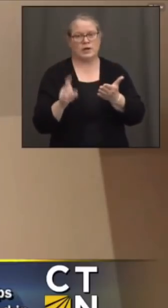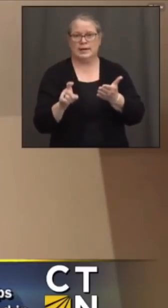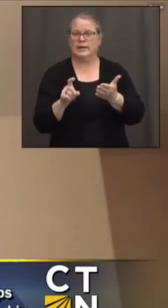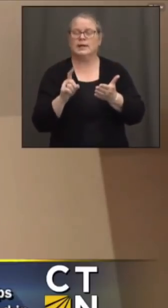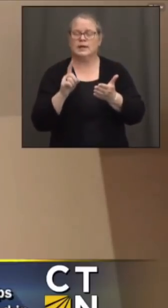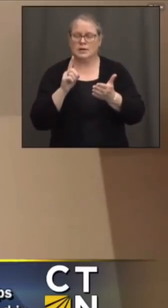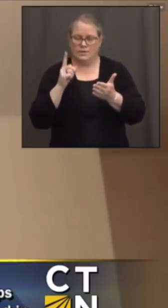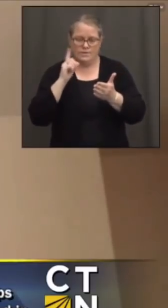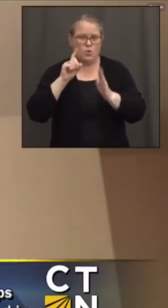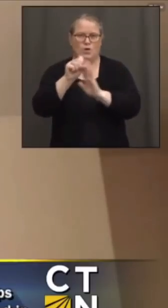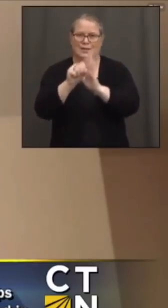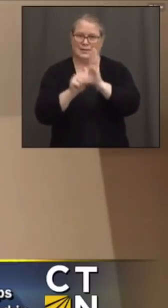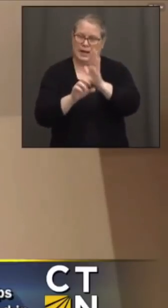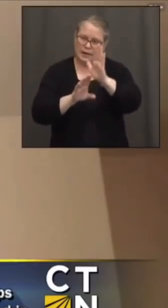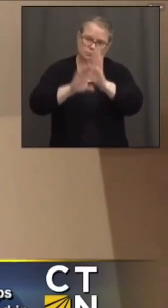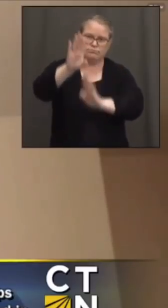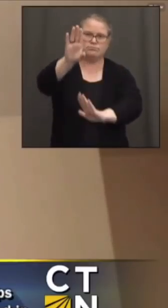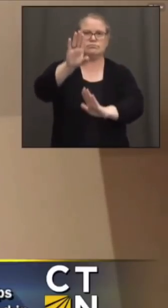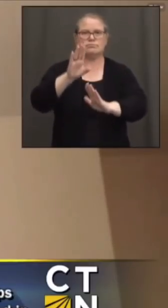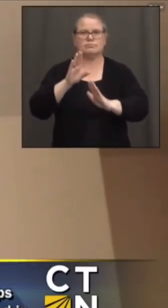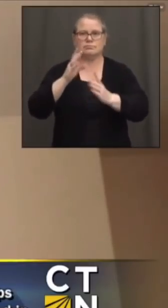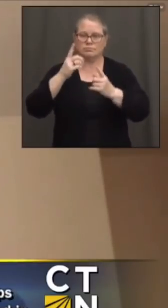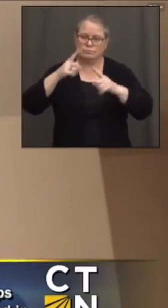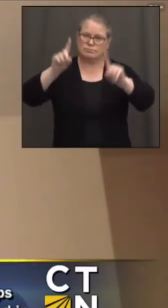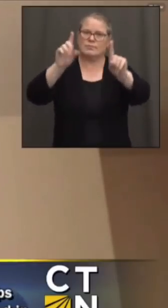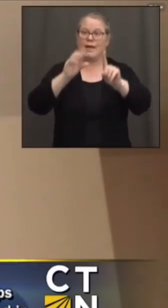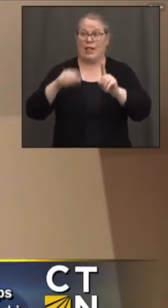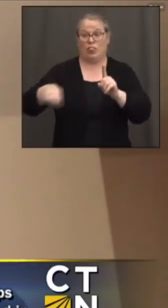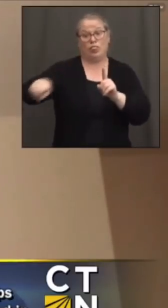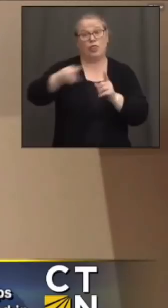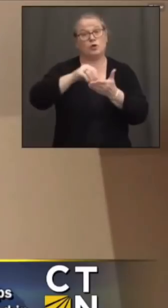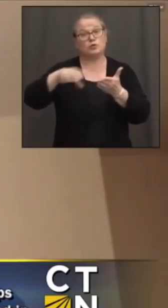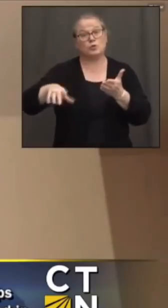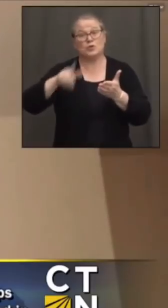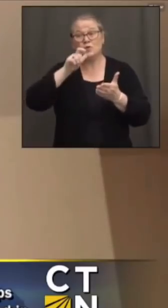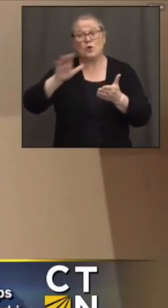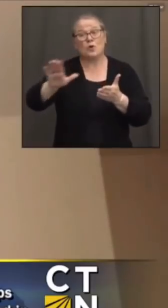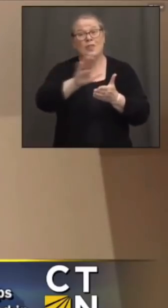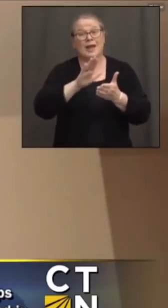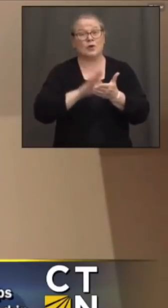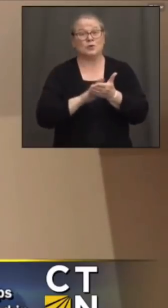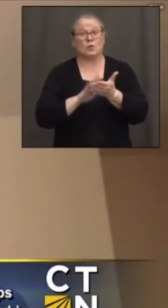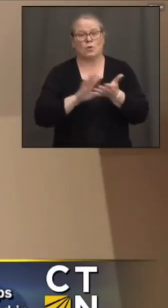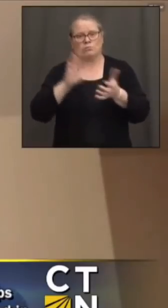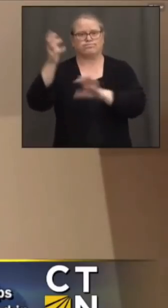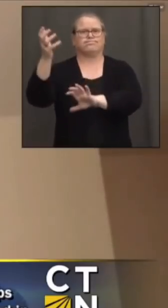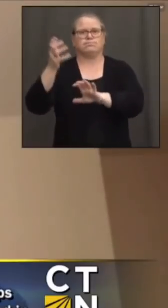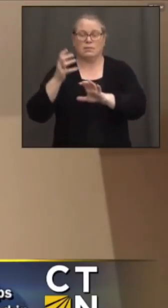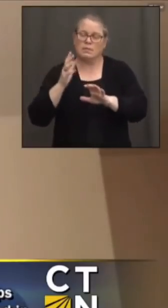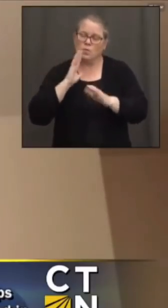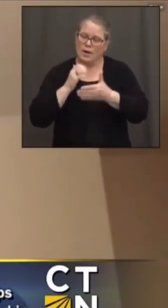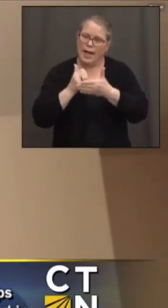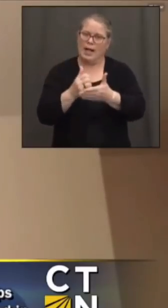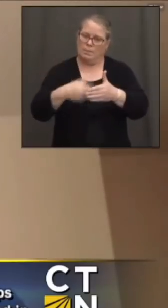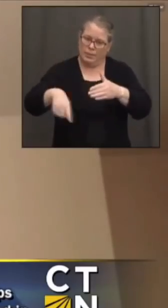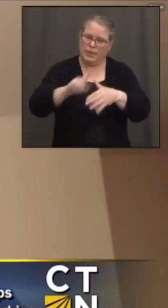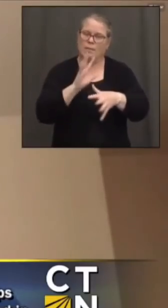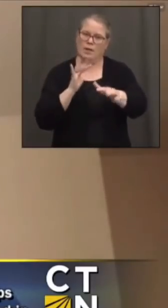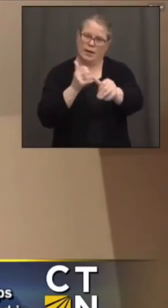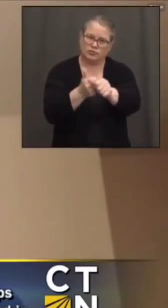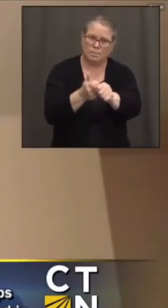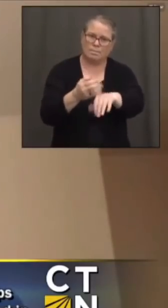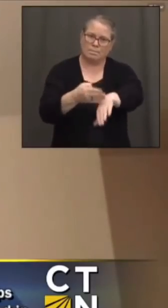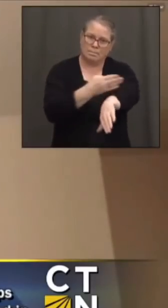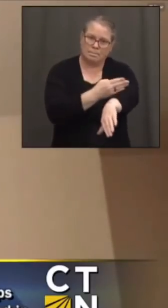the state back on its feet and to get those students that have been disrupted back on their feet. You know, the Connecticut College Corps